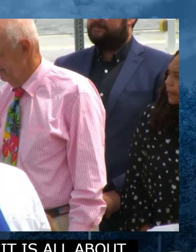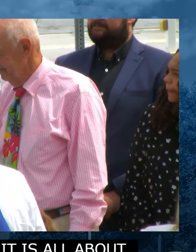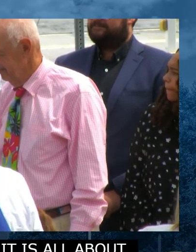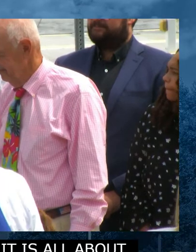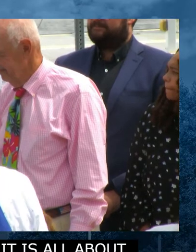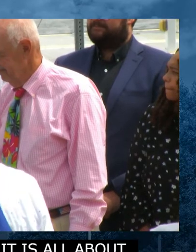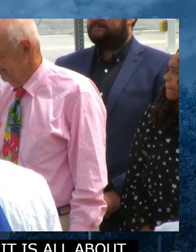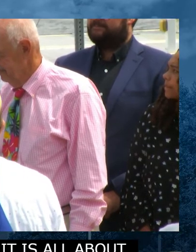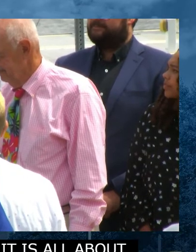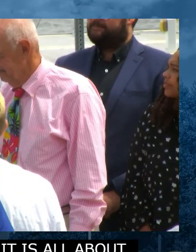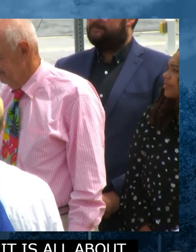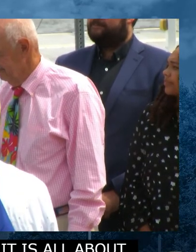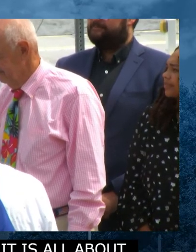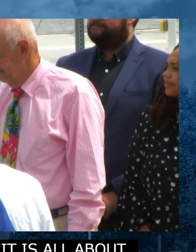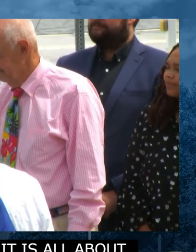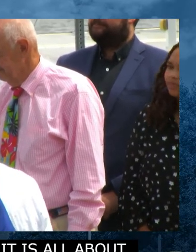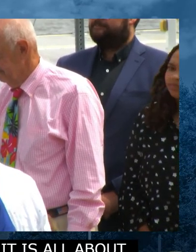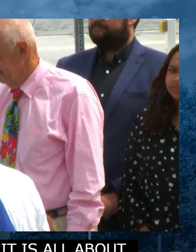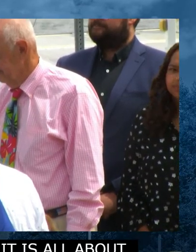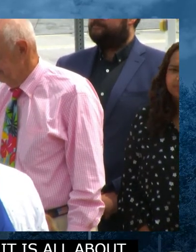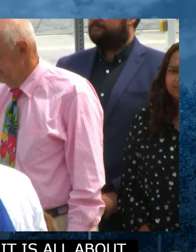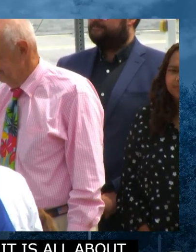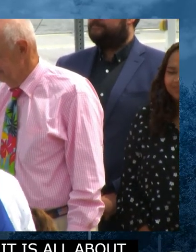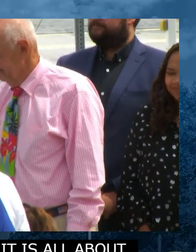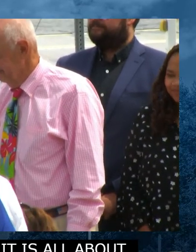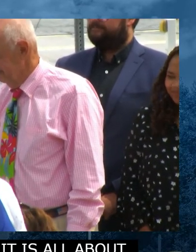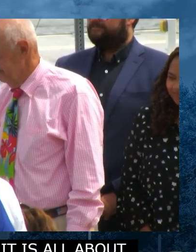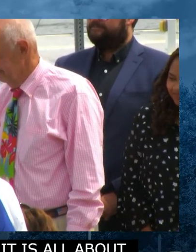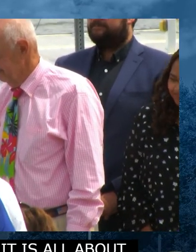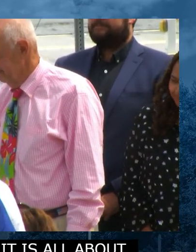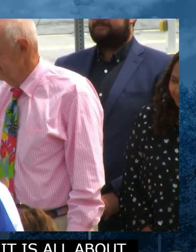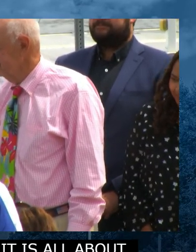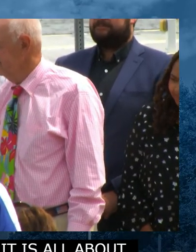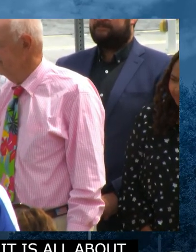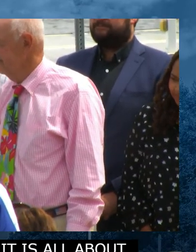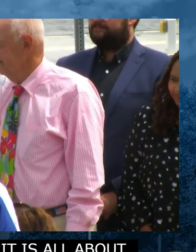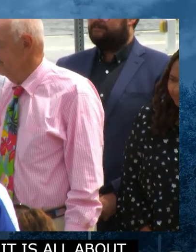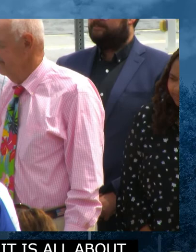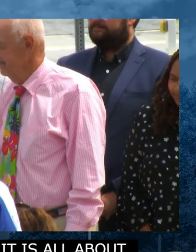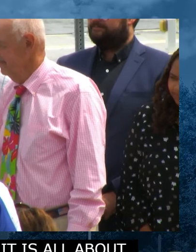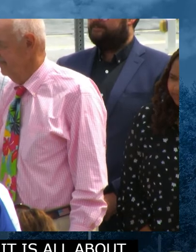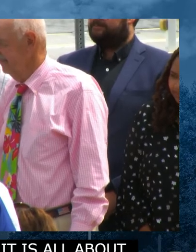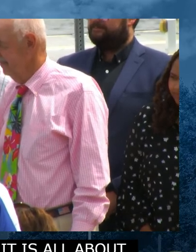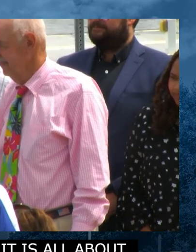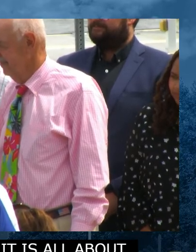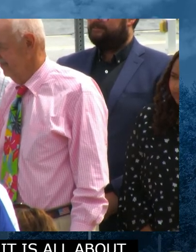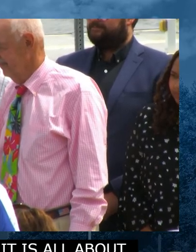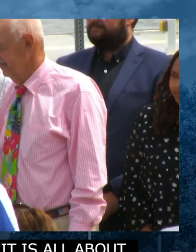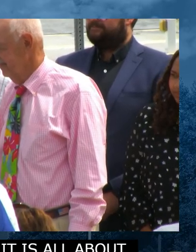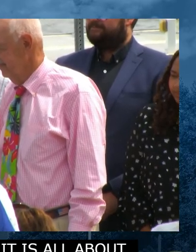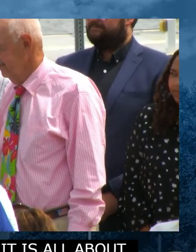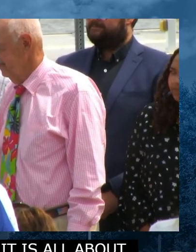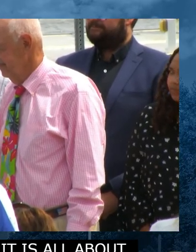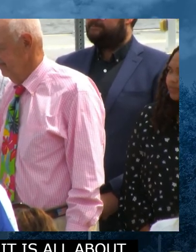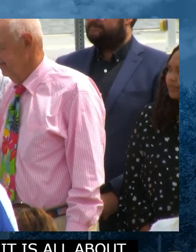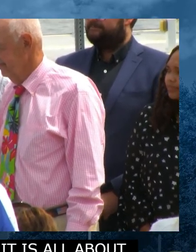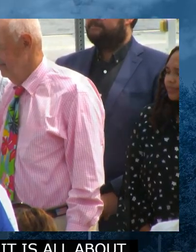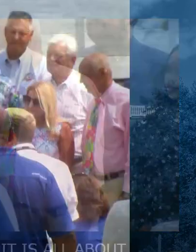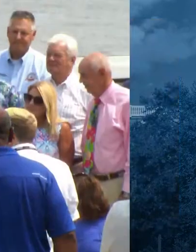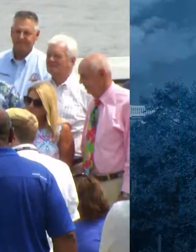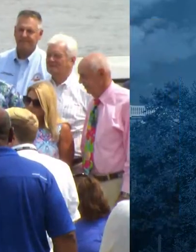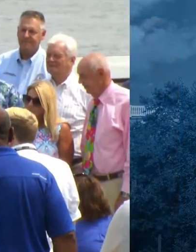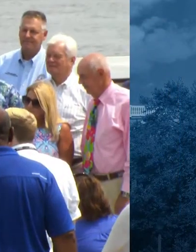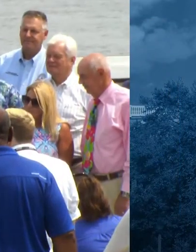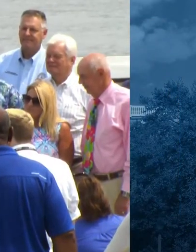complete the good work that's coming down here and spending so much time over the years, and we're all going